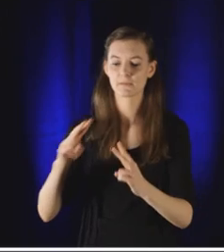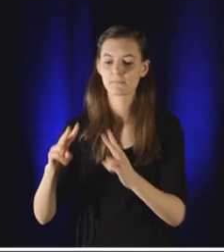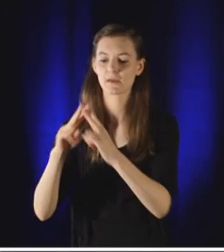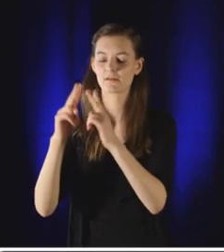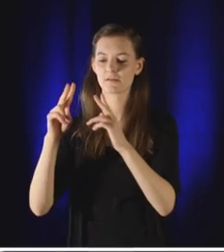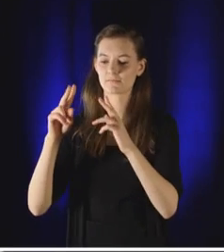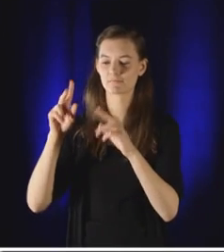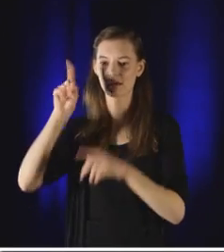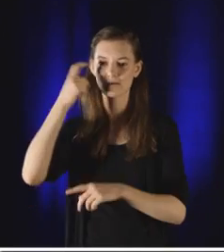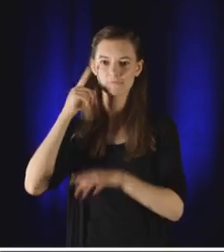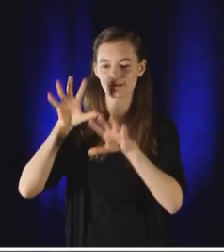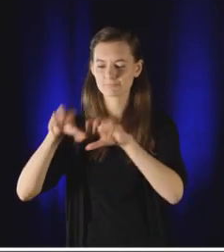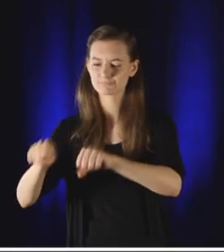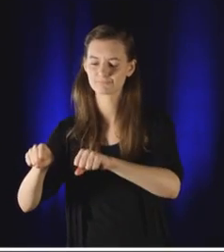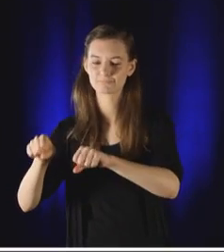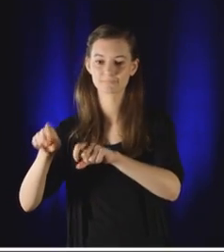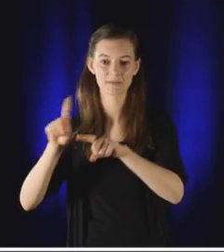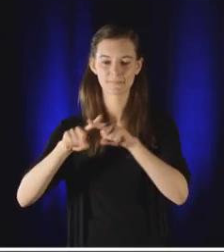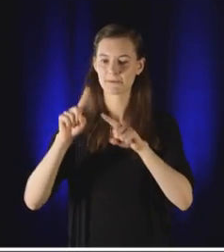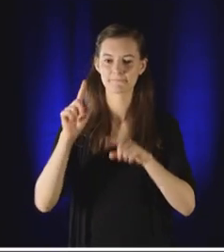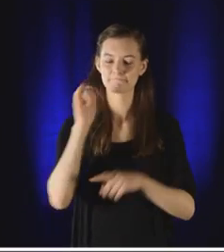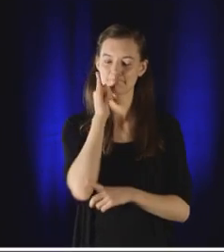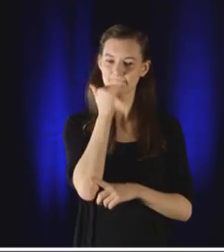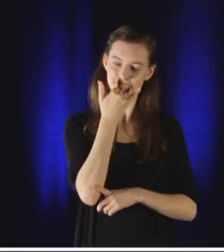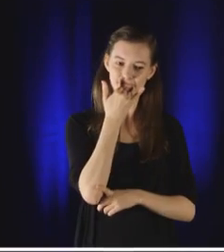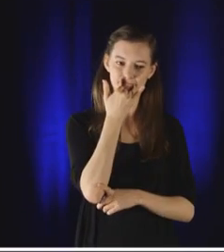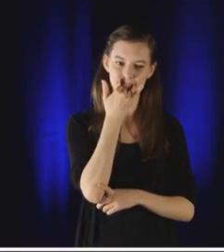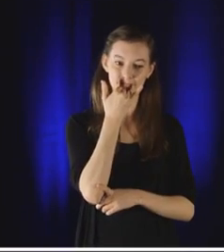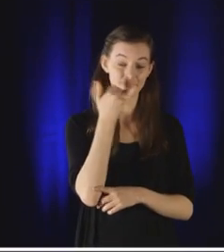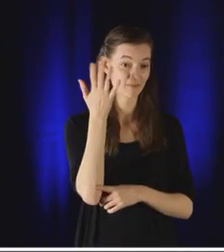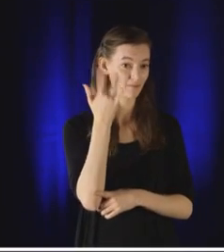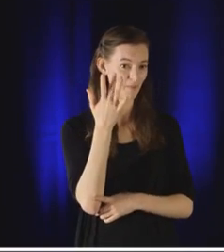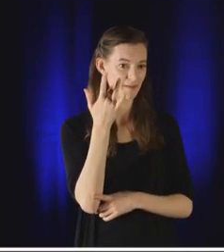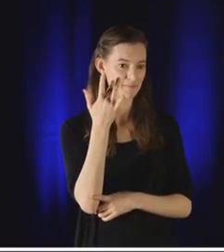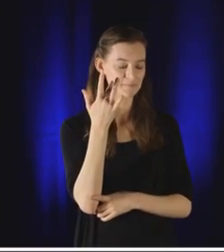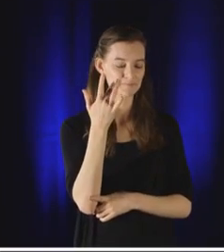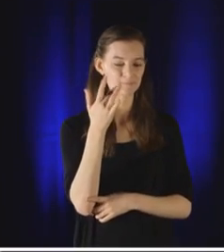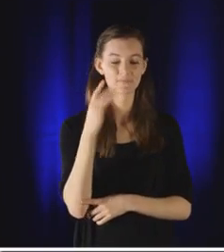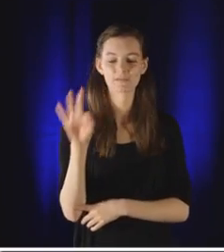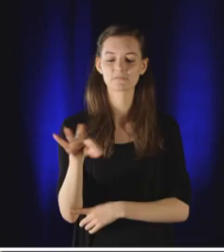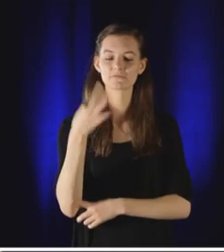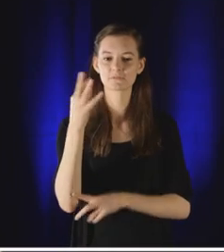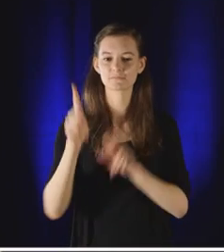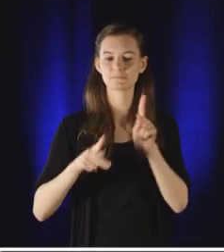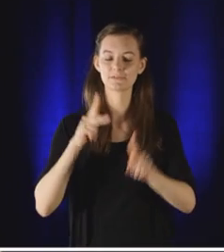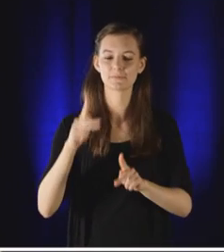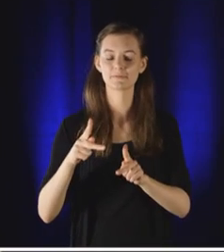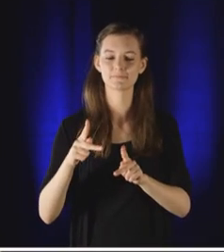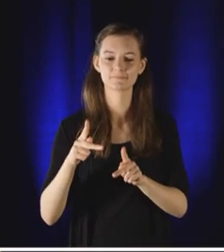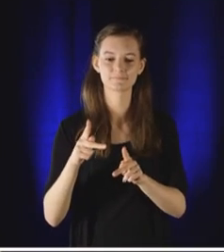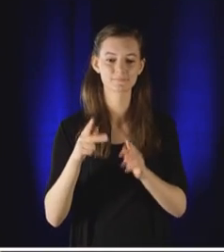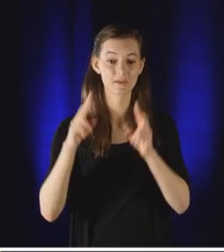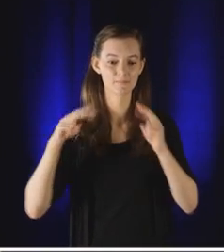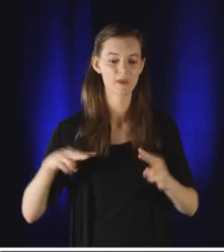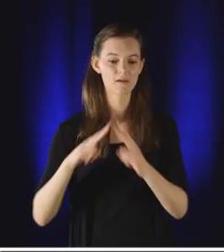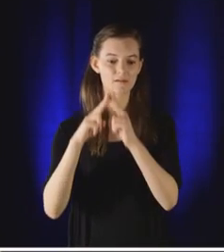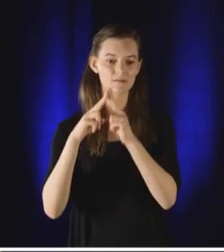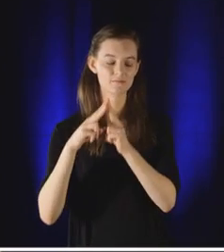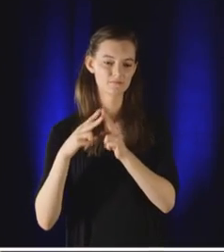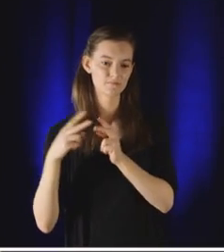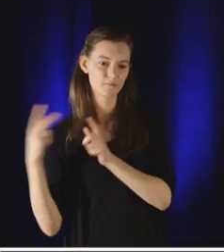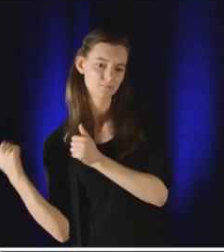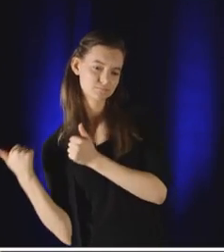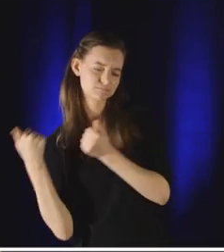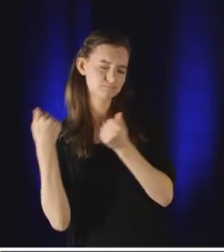his government. But the generals couldn't get to Paris. People from all over France drove to the city